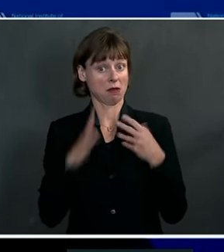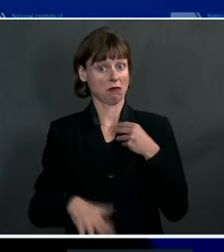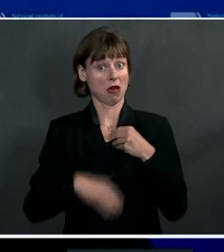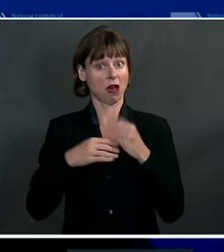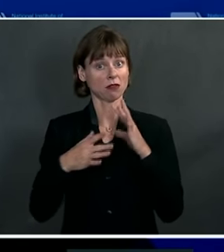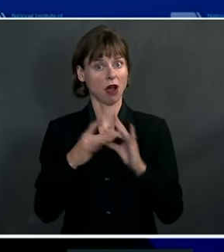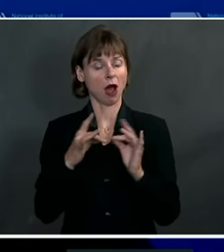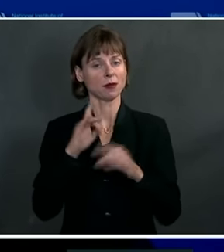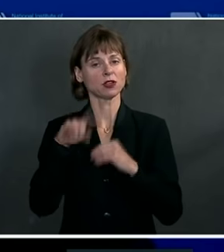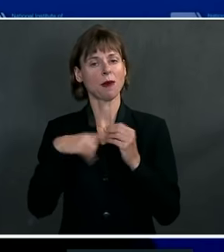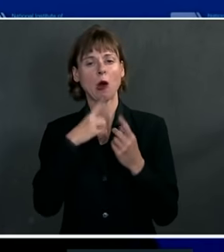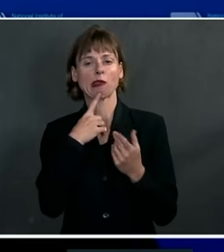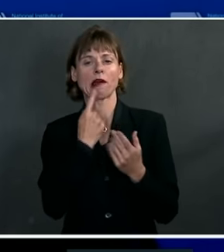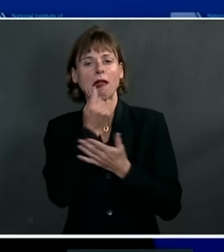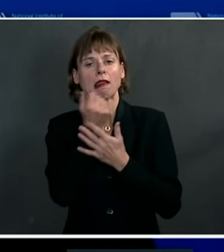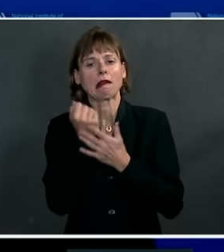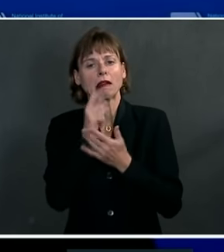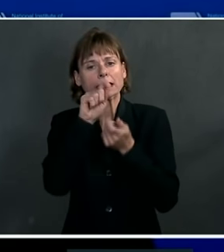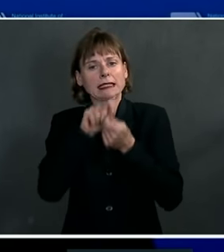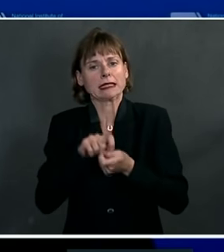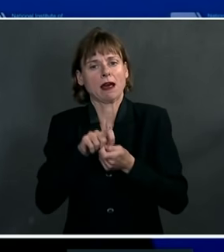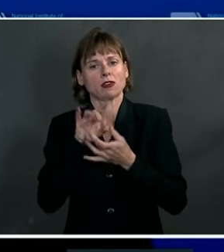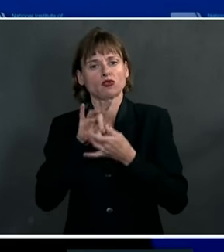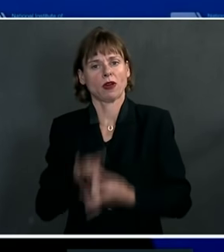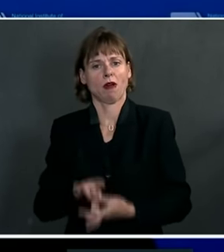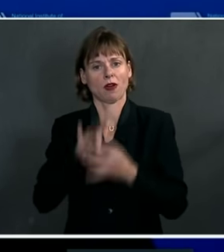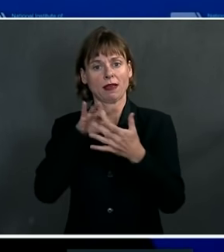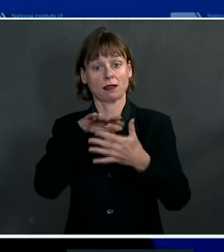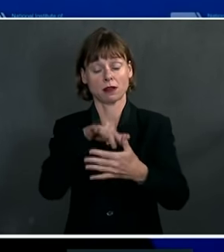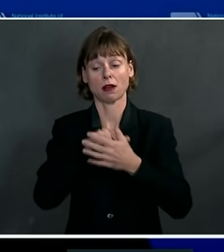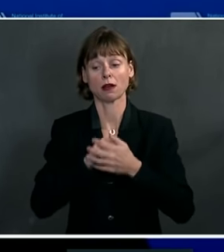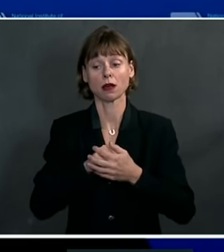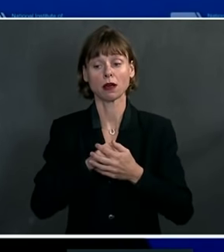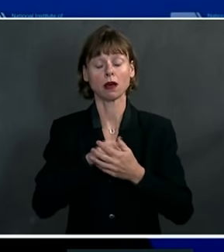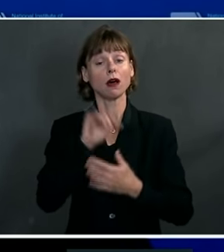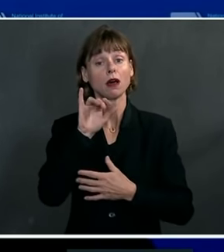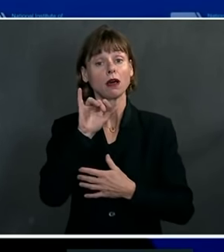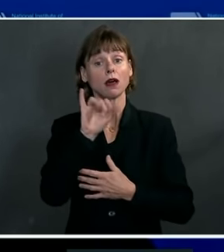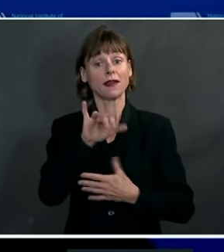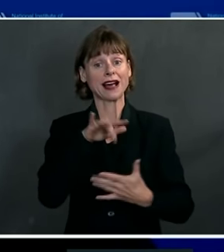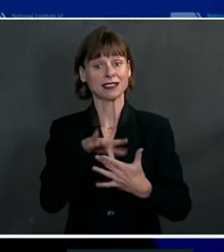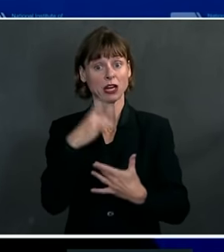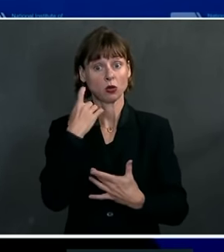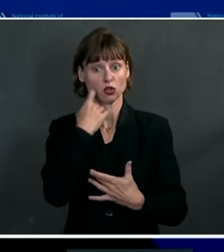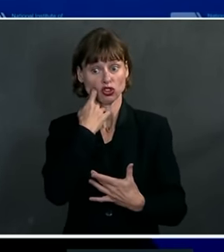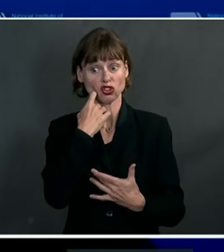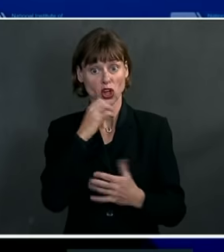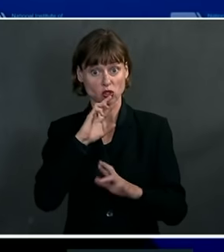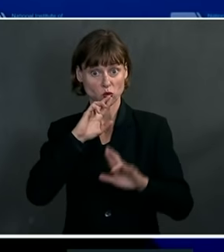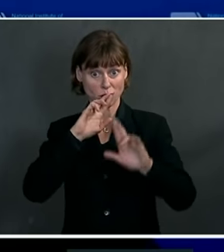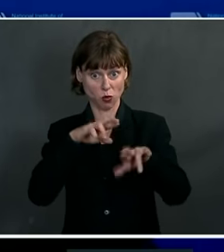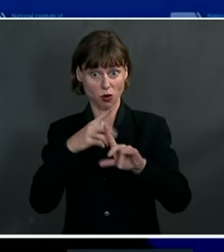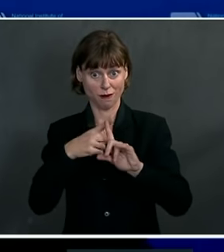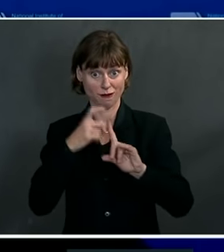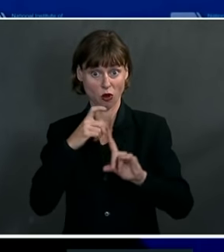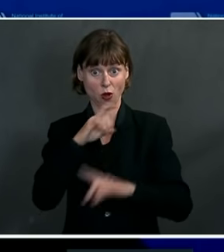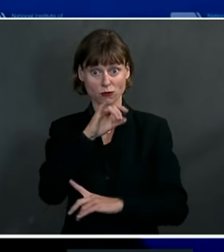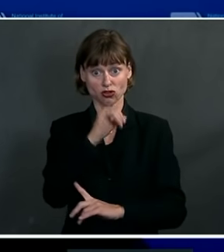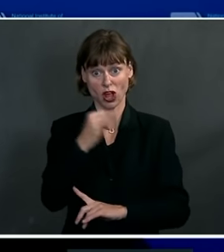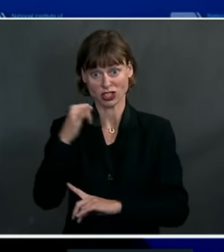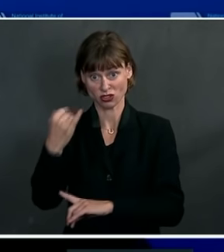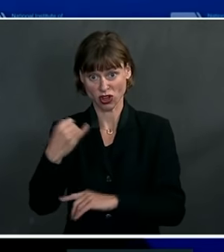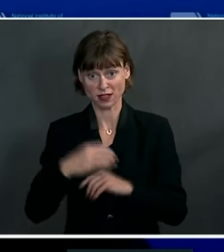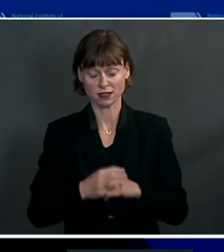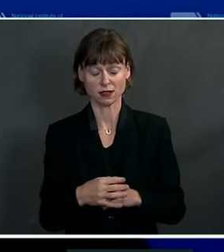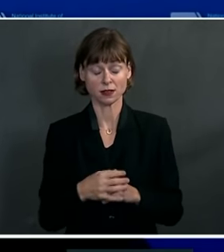regarding nuances of the study. In the study that was just reported by Janssen, Johnson